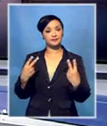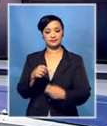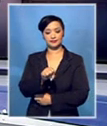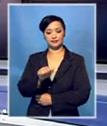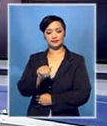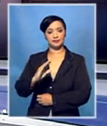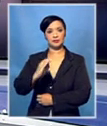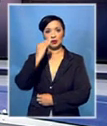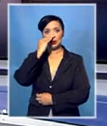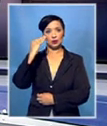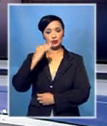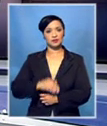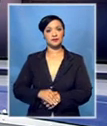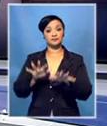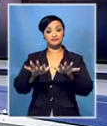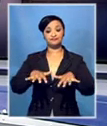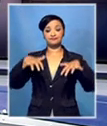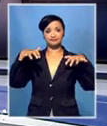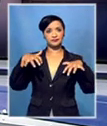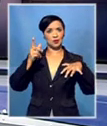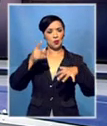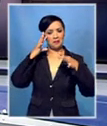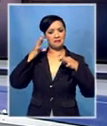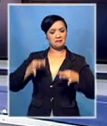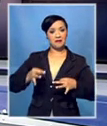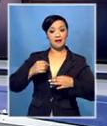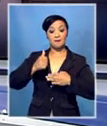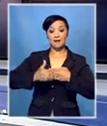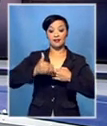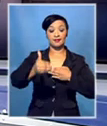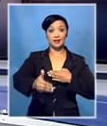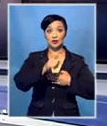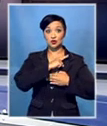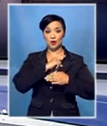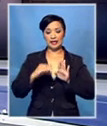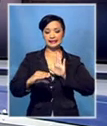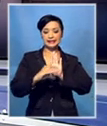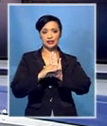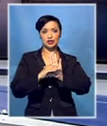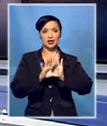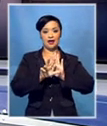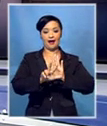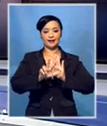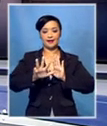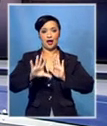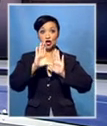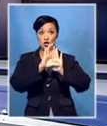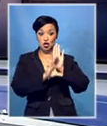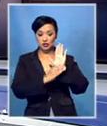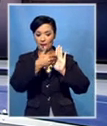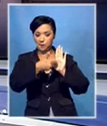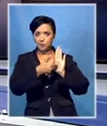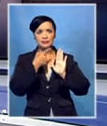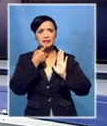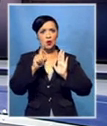SABC News, Prime Time. The National Assembly will make history next month when members invoke Section 89 of the